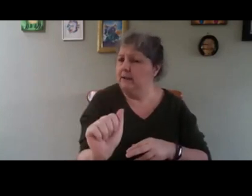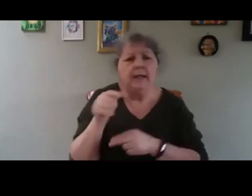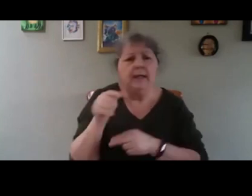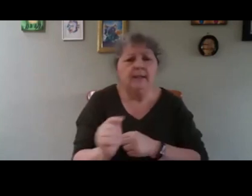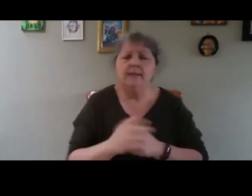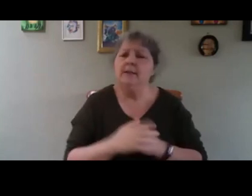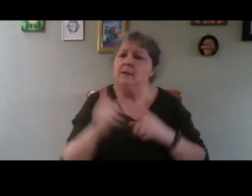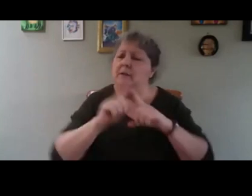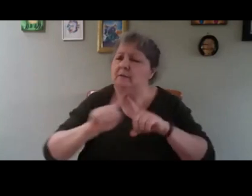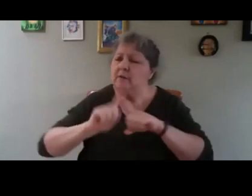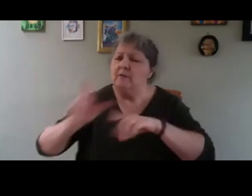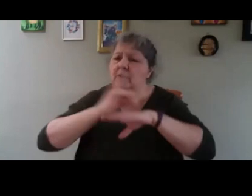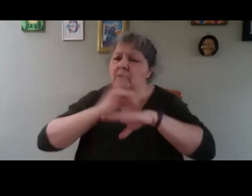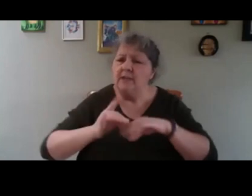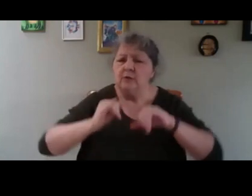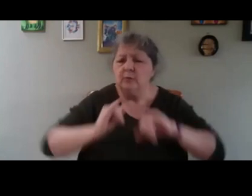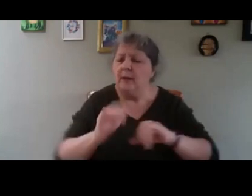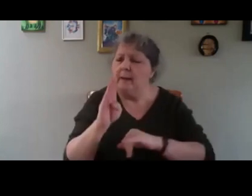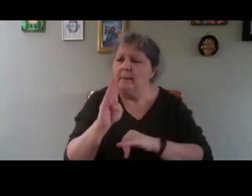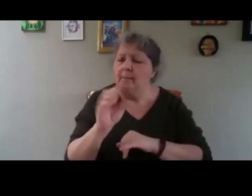you know, it's kind of clean.